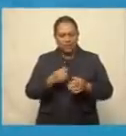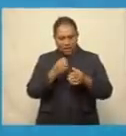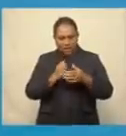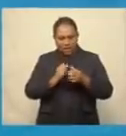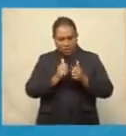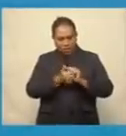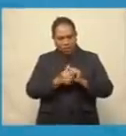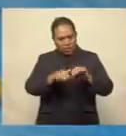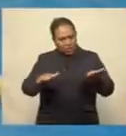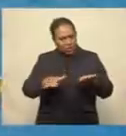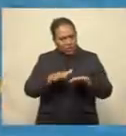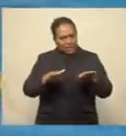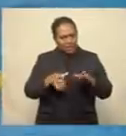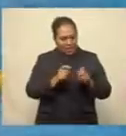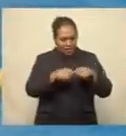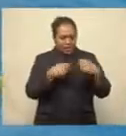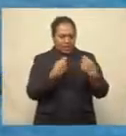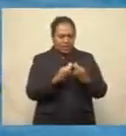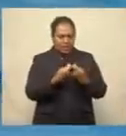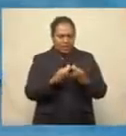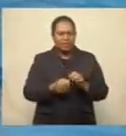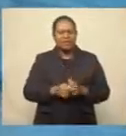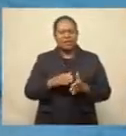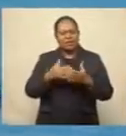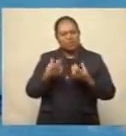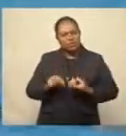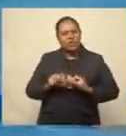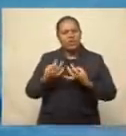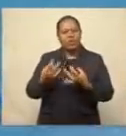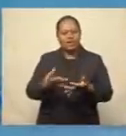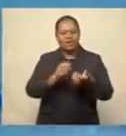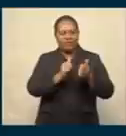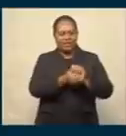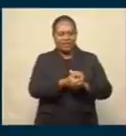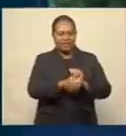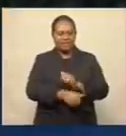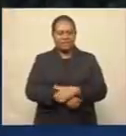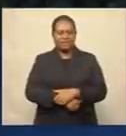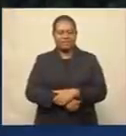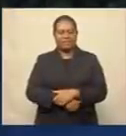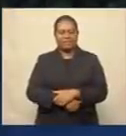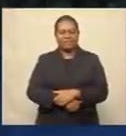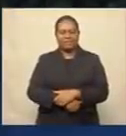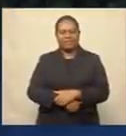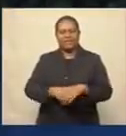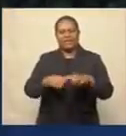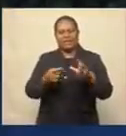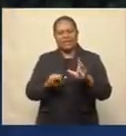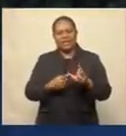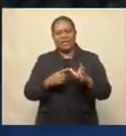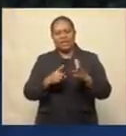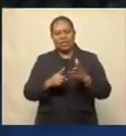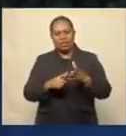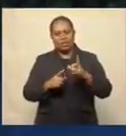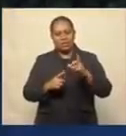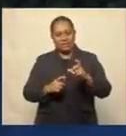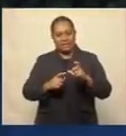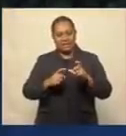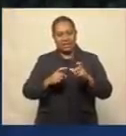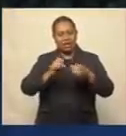Fiji Swimming plans to get these competitors fit and ready for the Games. AOC, which is the Australian Olympic Committee,